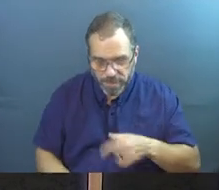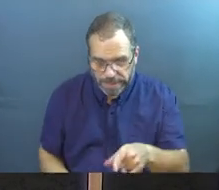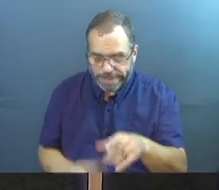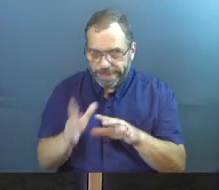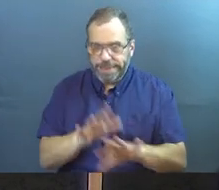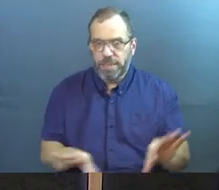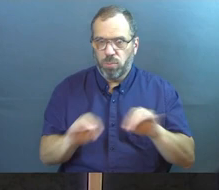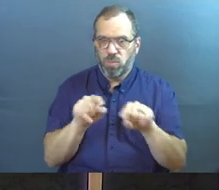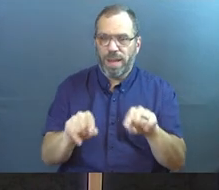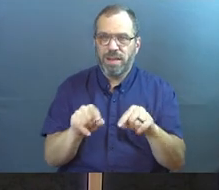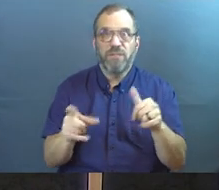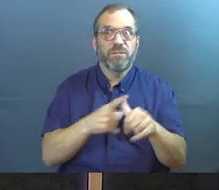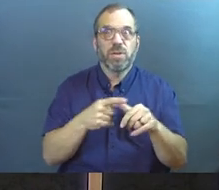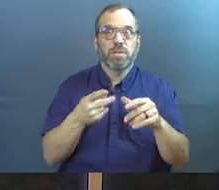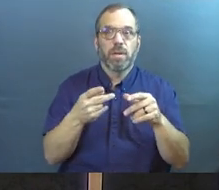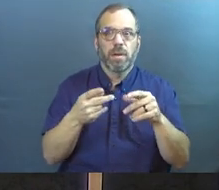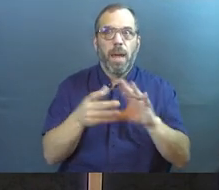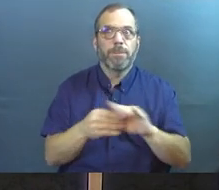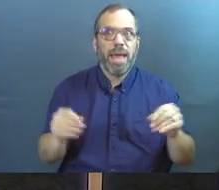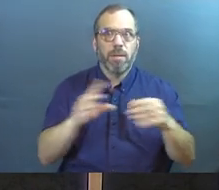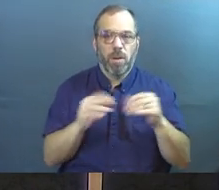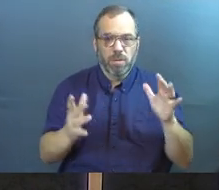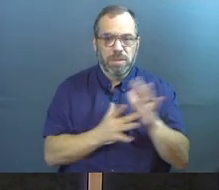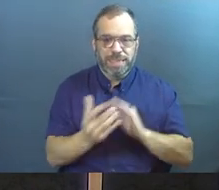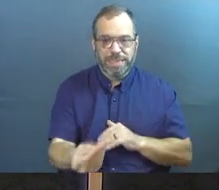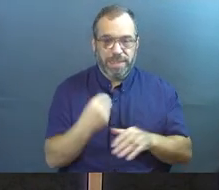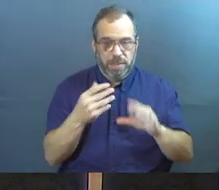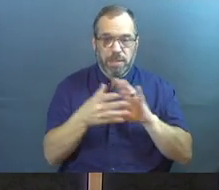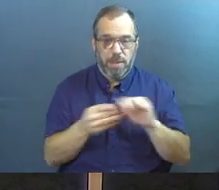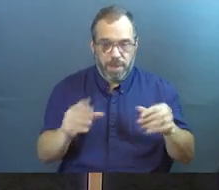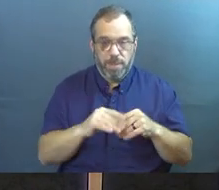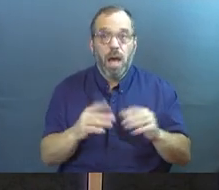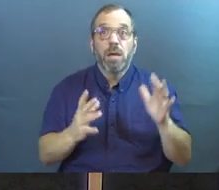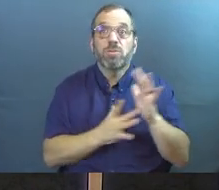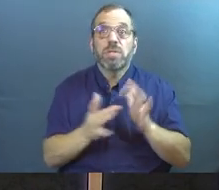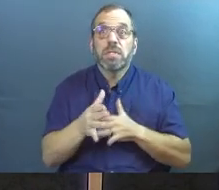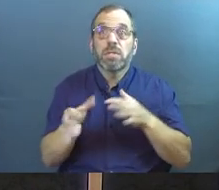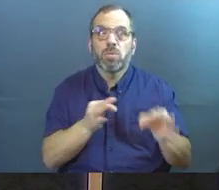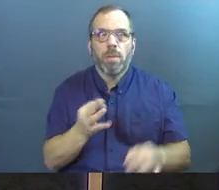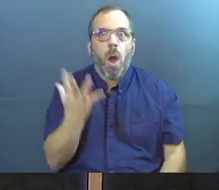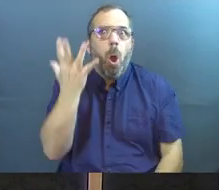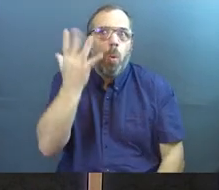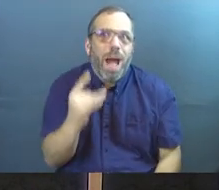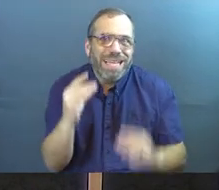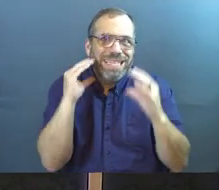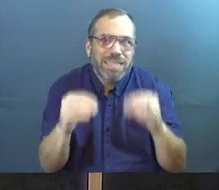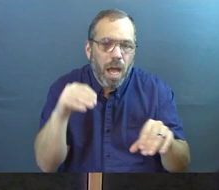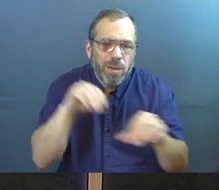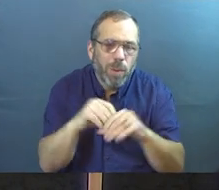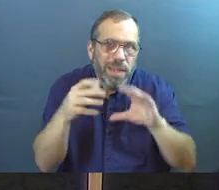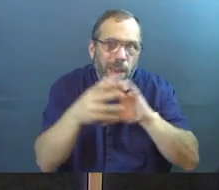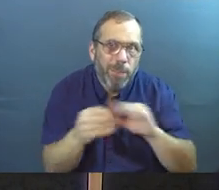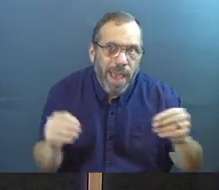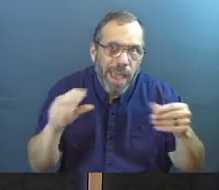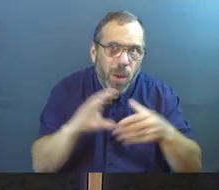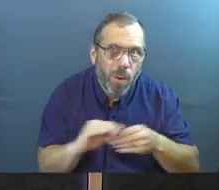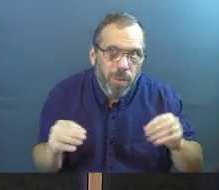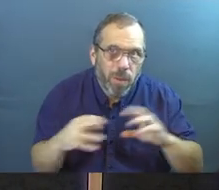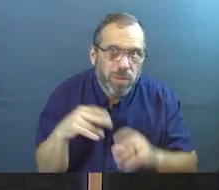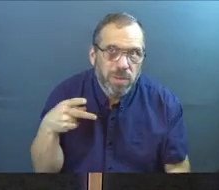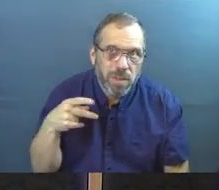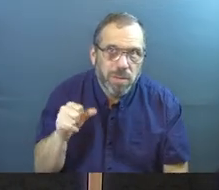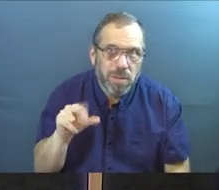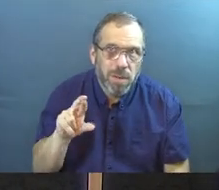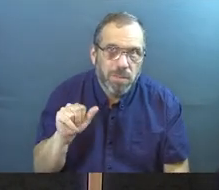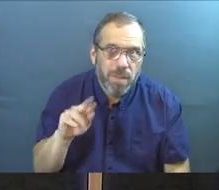this one is where Jesus not only gives us a parable, but he is going to describe why he taught in parables, why it was his